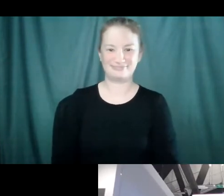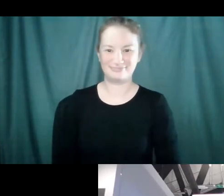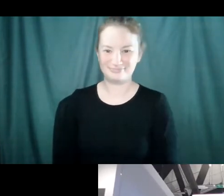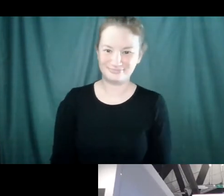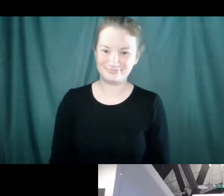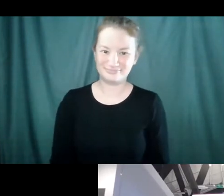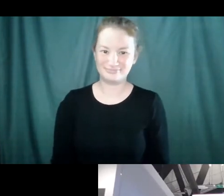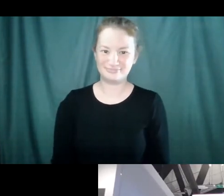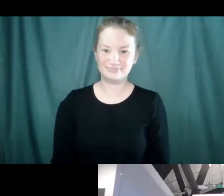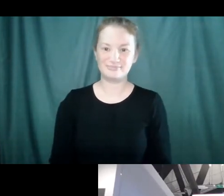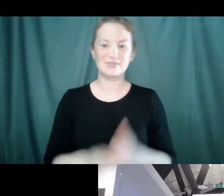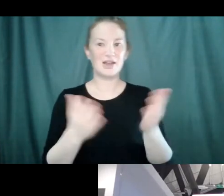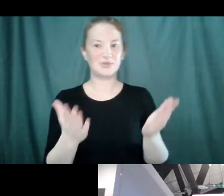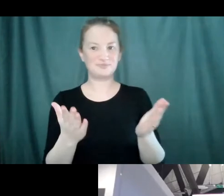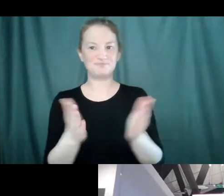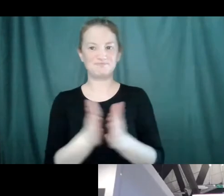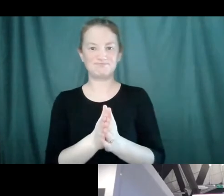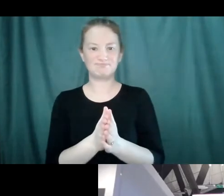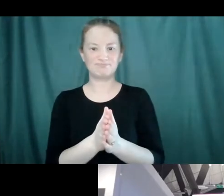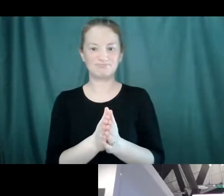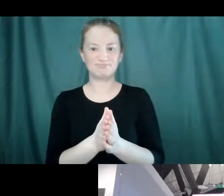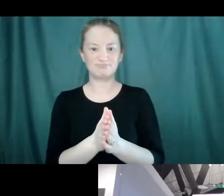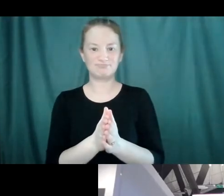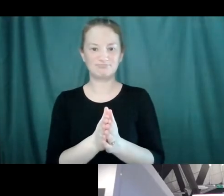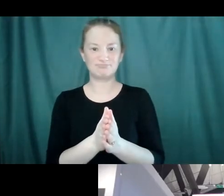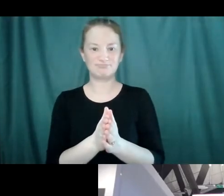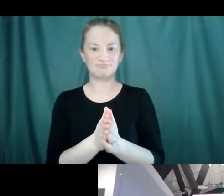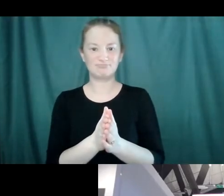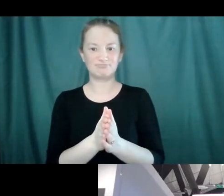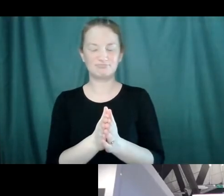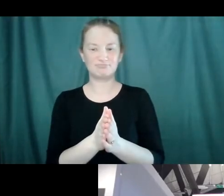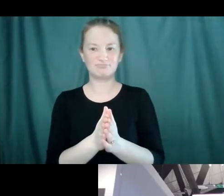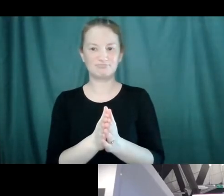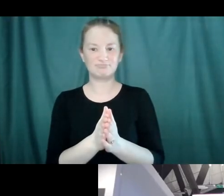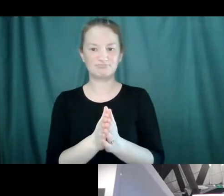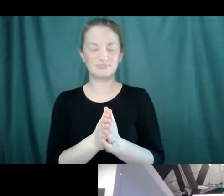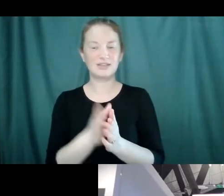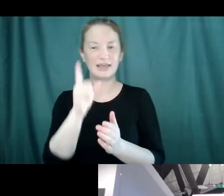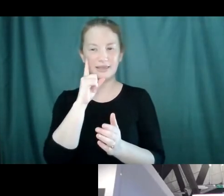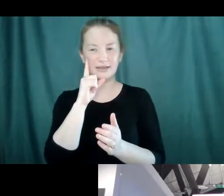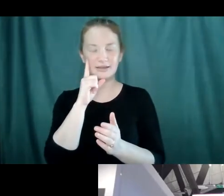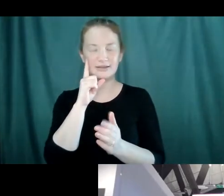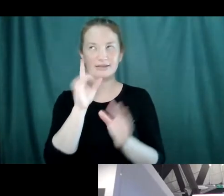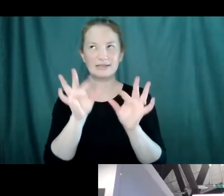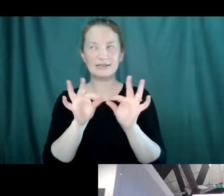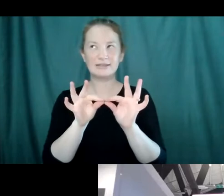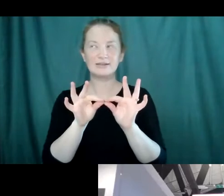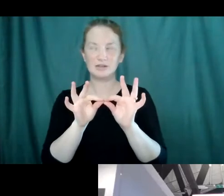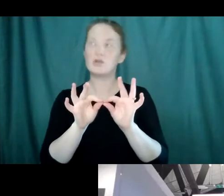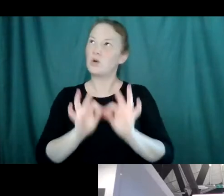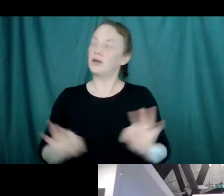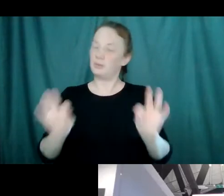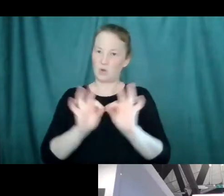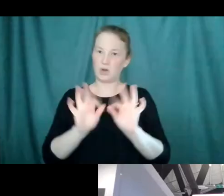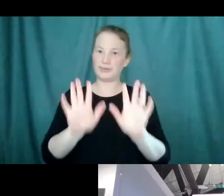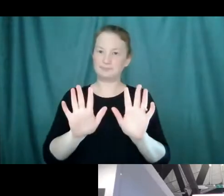So I think the thing that's important to recognize here, and that is a